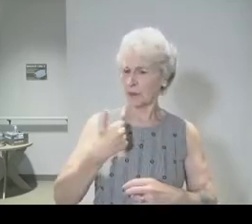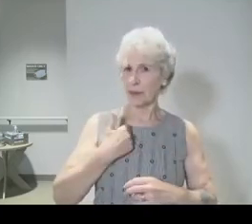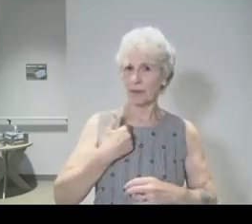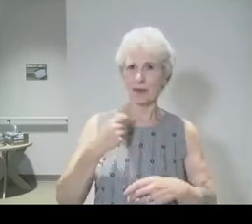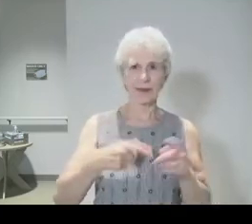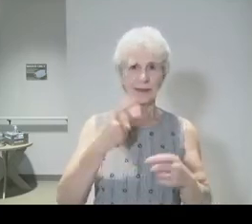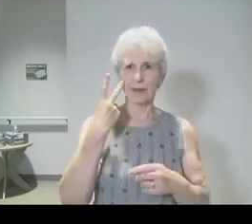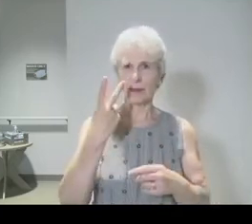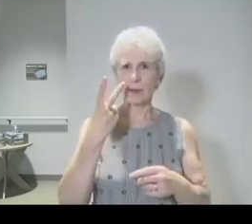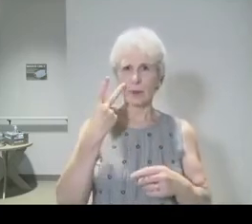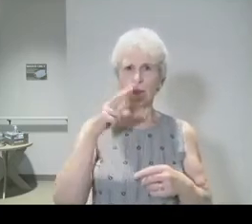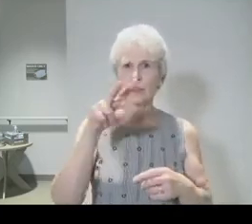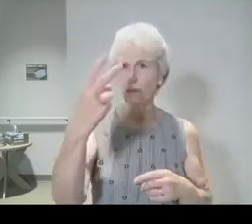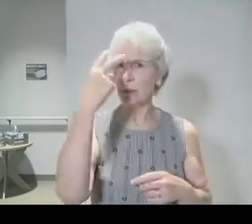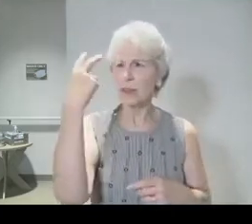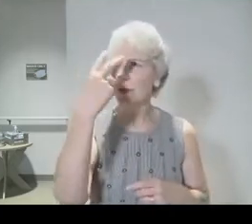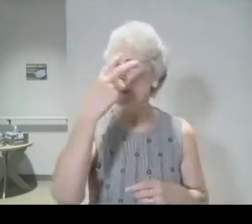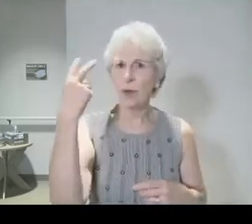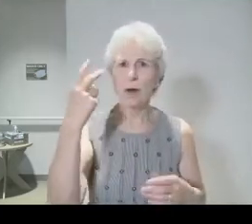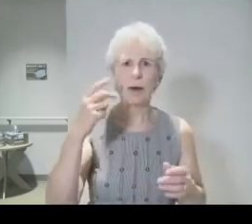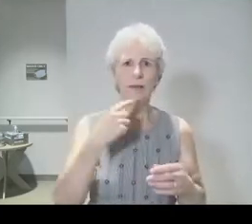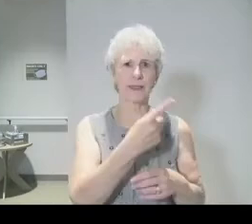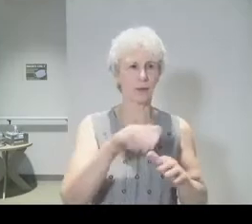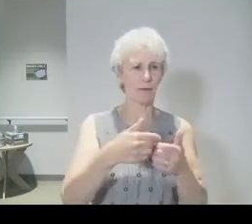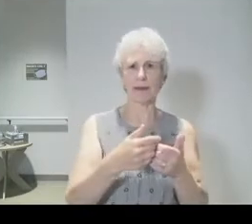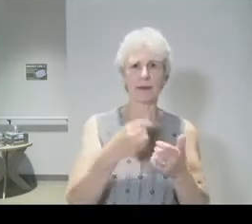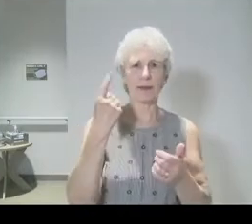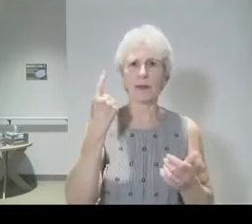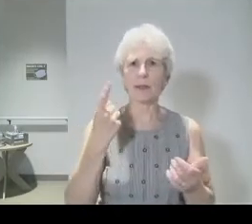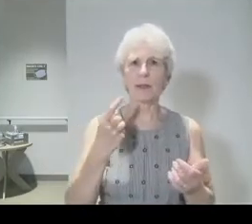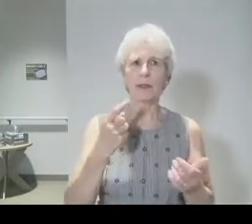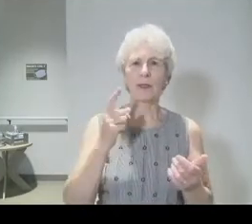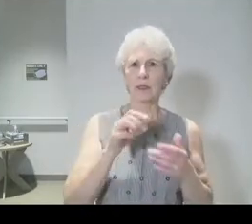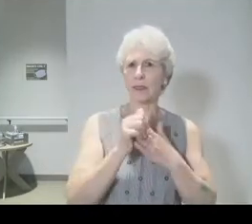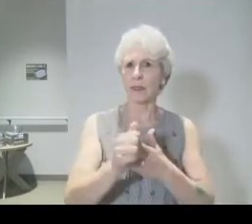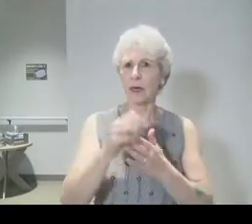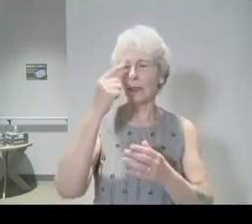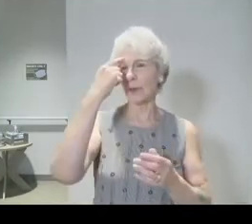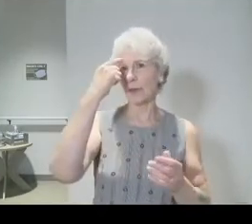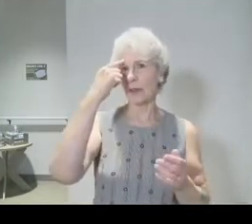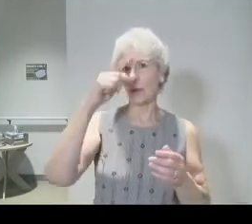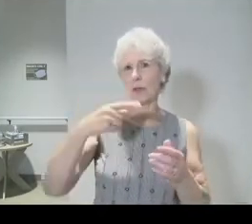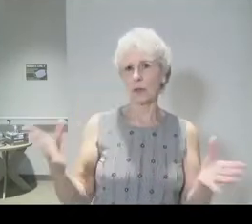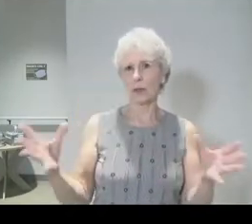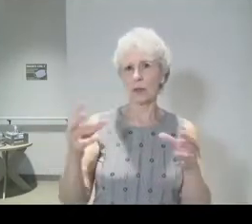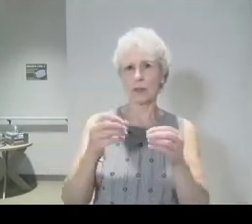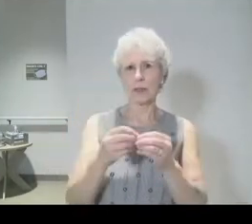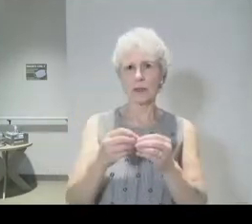can't reach into your mind and tell you how to think. You need to guide your thinking when you come together.